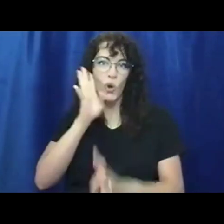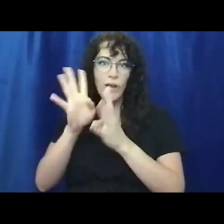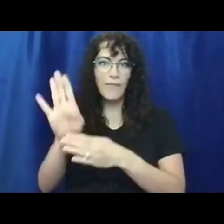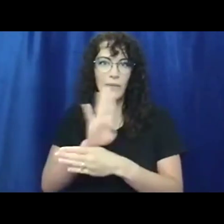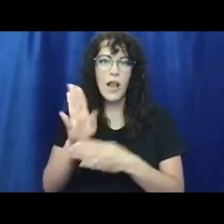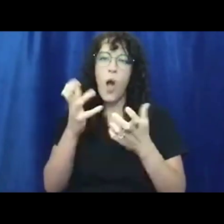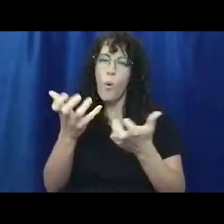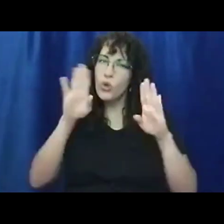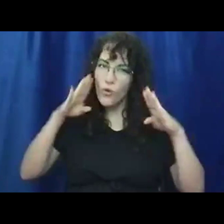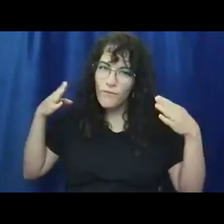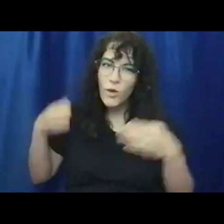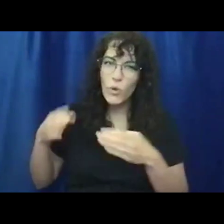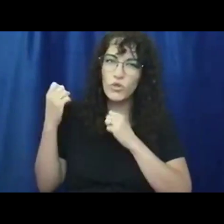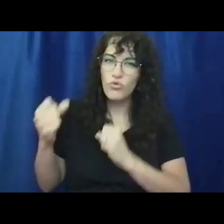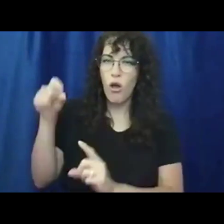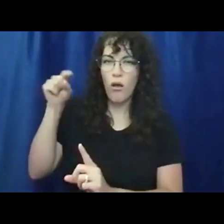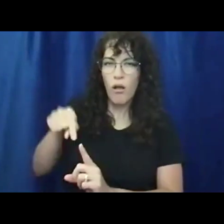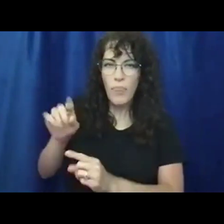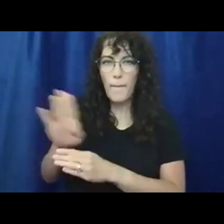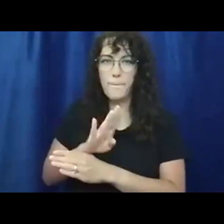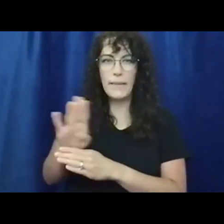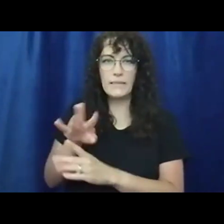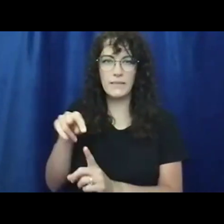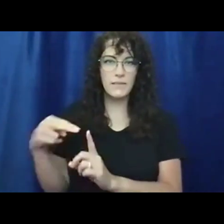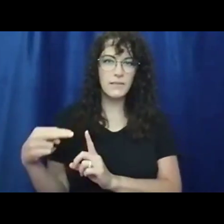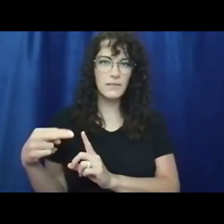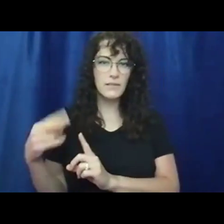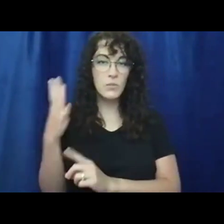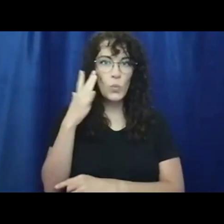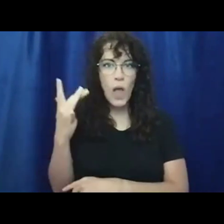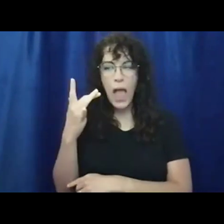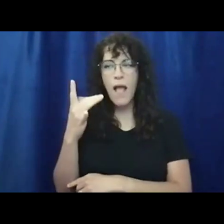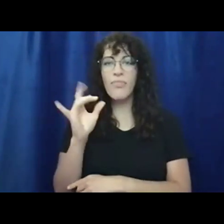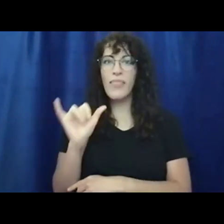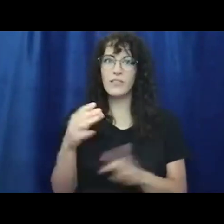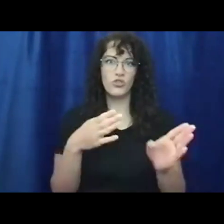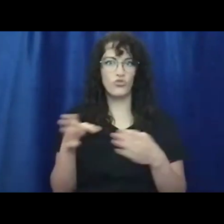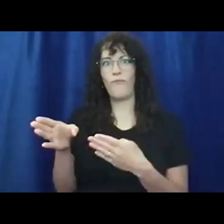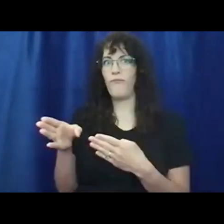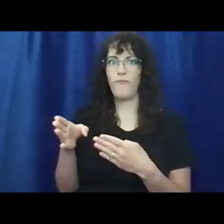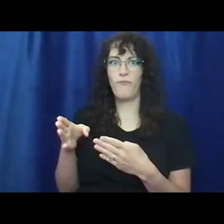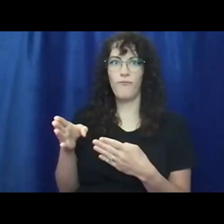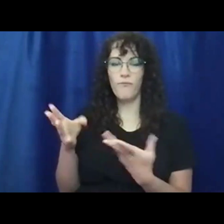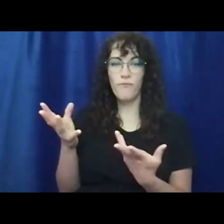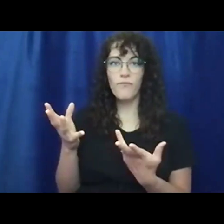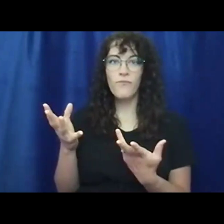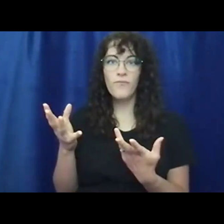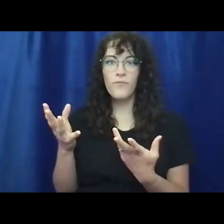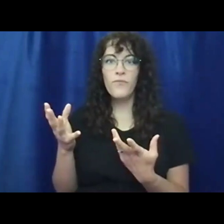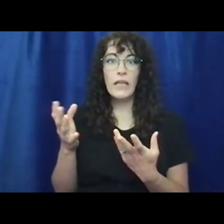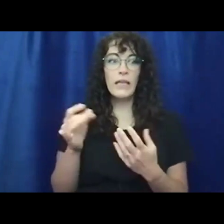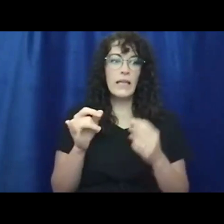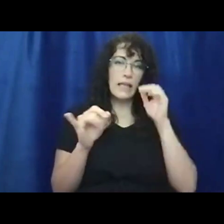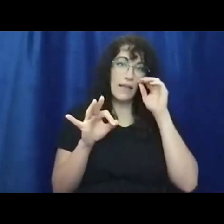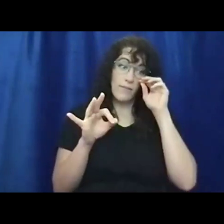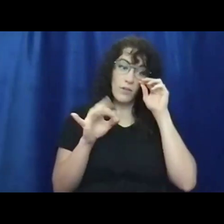business side. Um, cause I think it's, it's such a shift when you are, uh, you